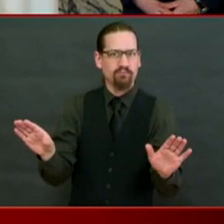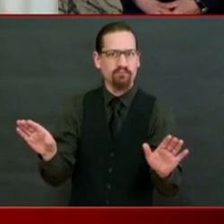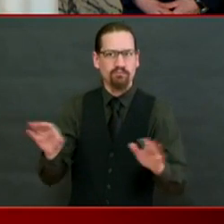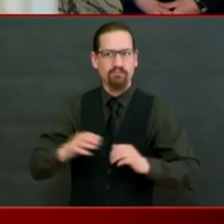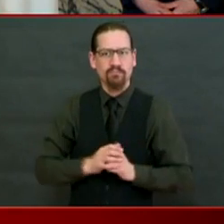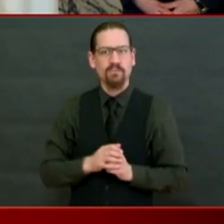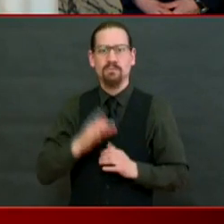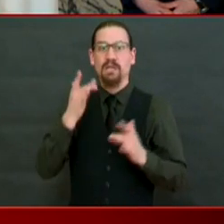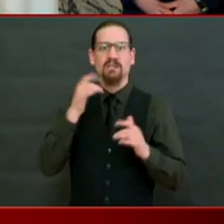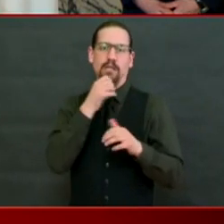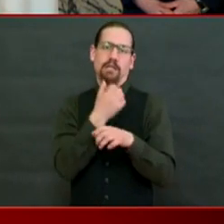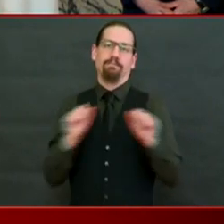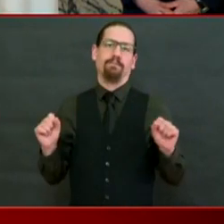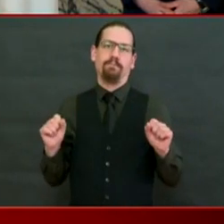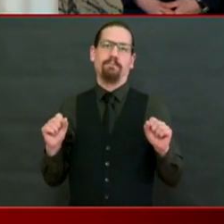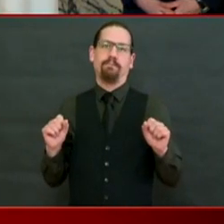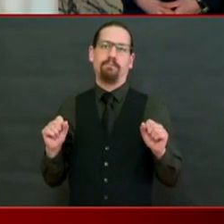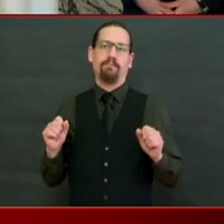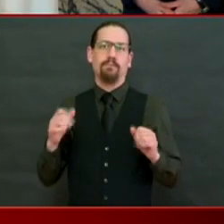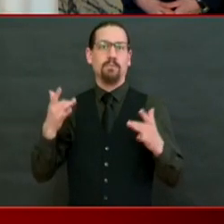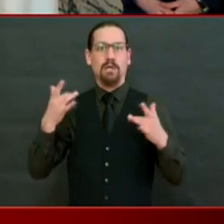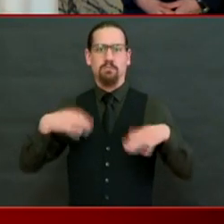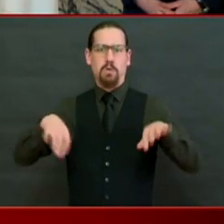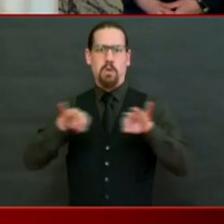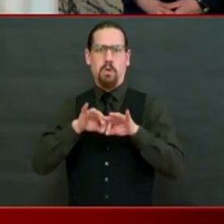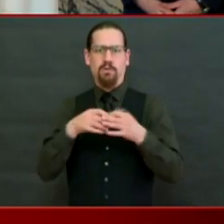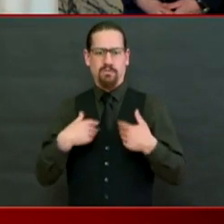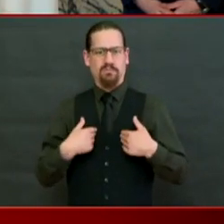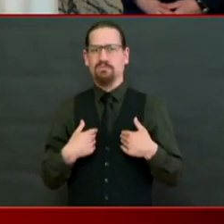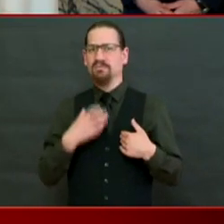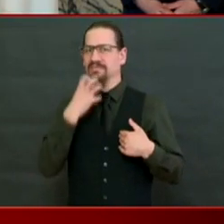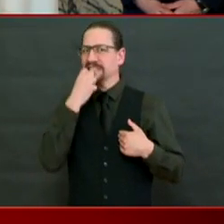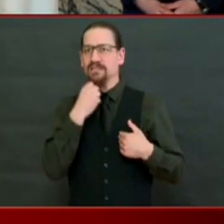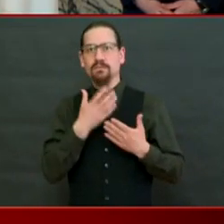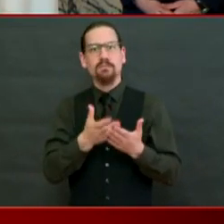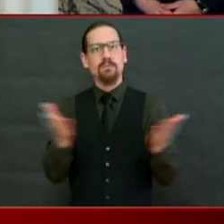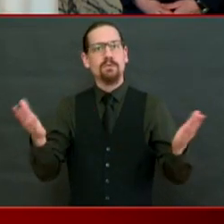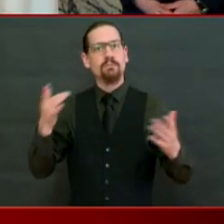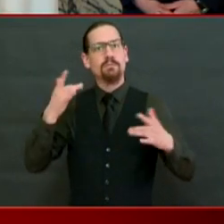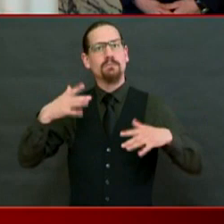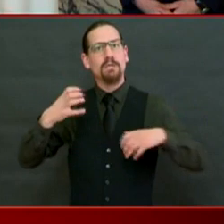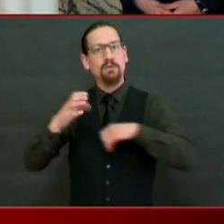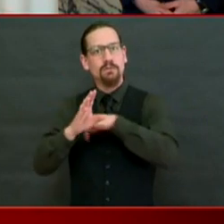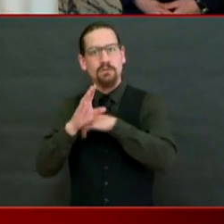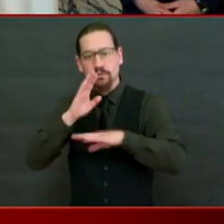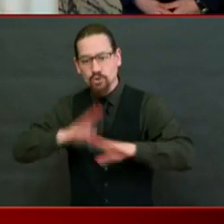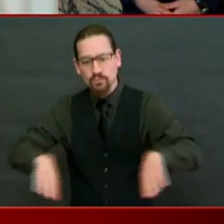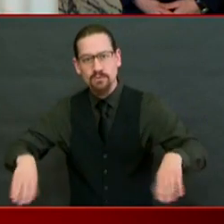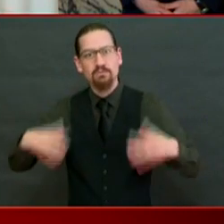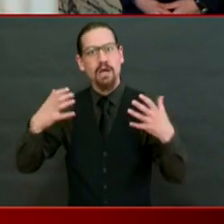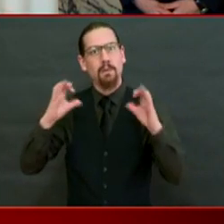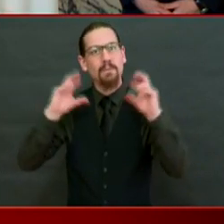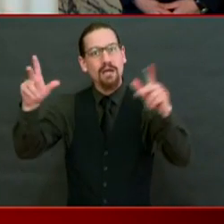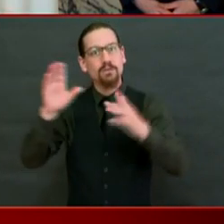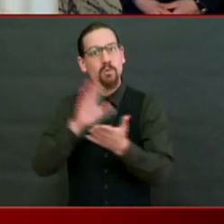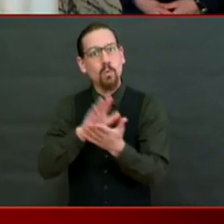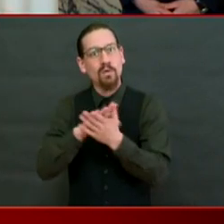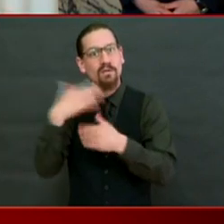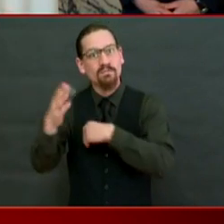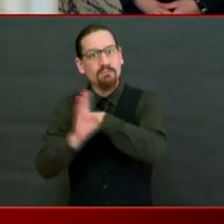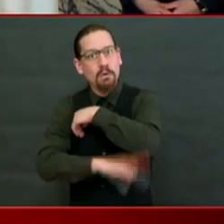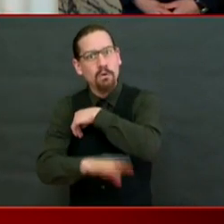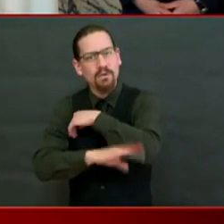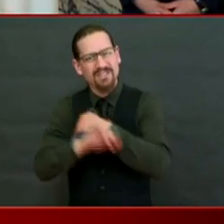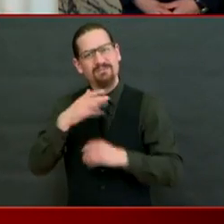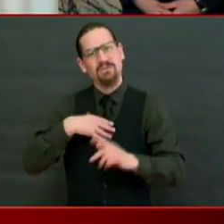if we want, as I do, to get our kids back to school in the fall, it's really important that we take it easy this summer